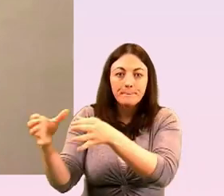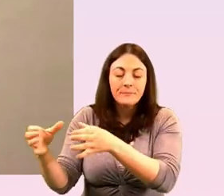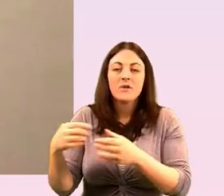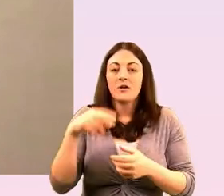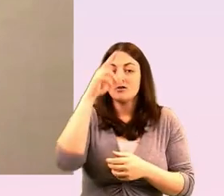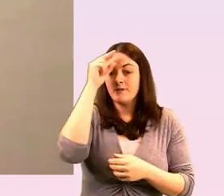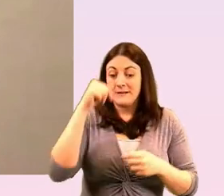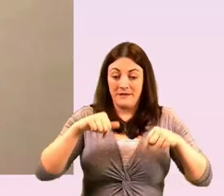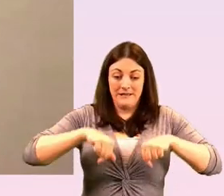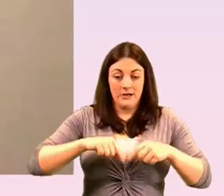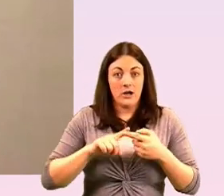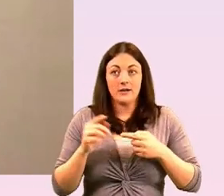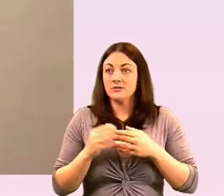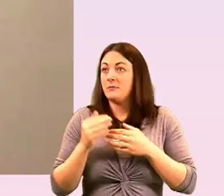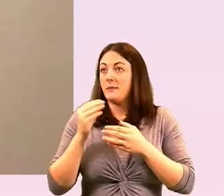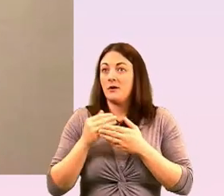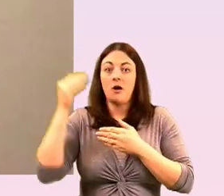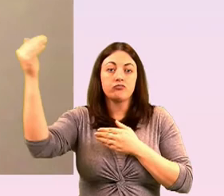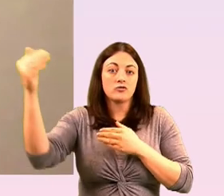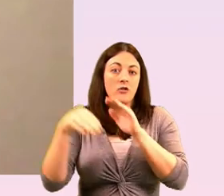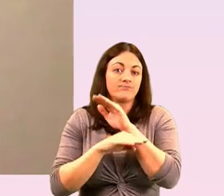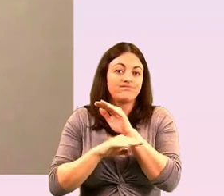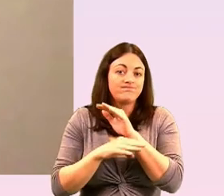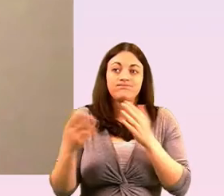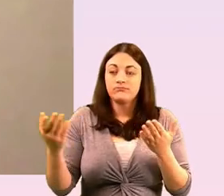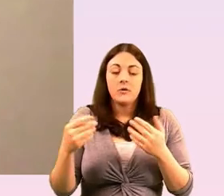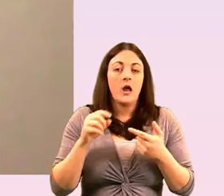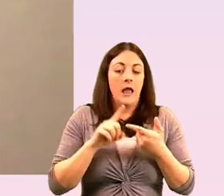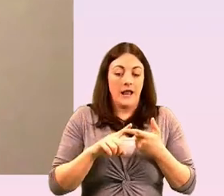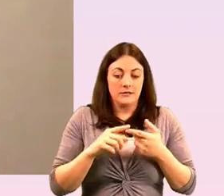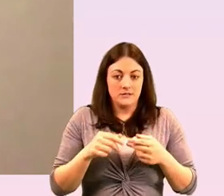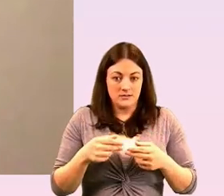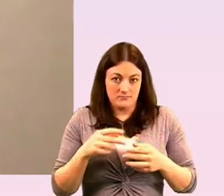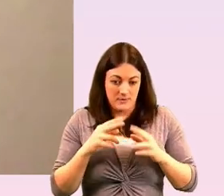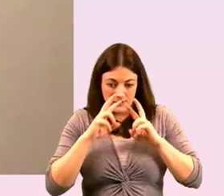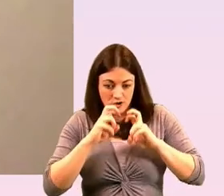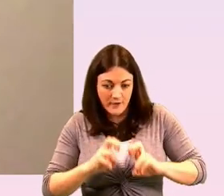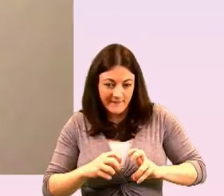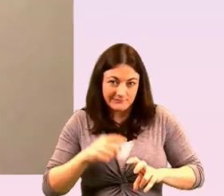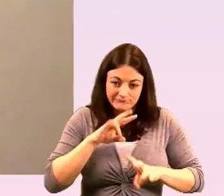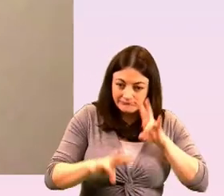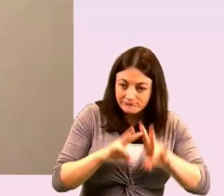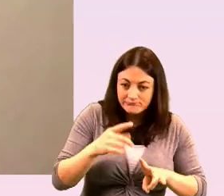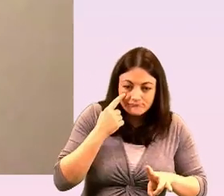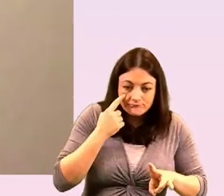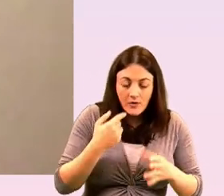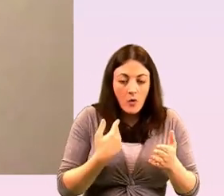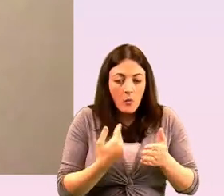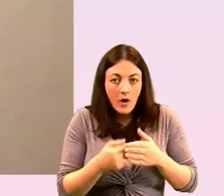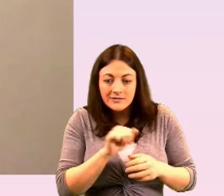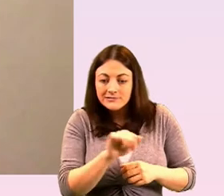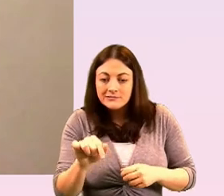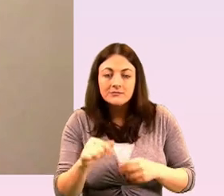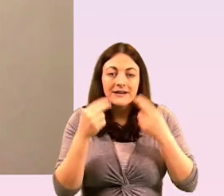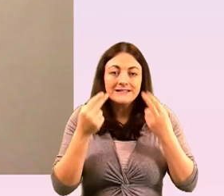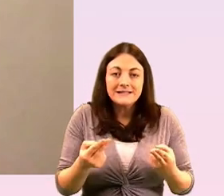and and often we survey as well just to find out like what are the pressing issues and that donors might invest in it's often